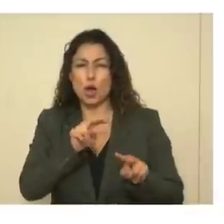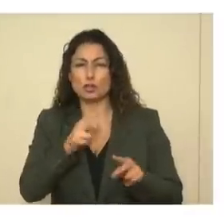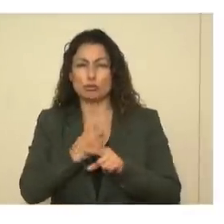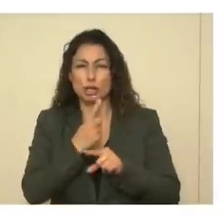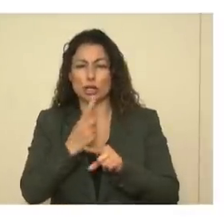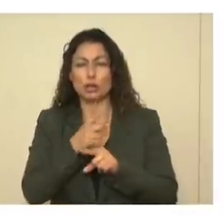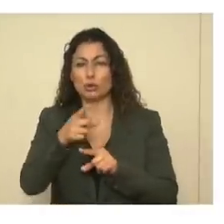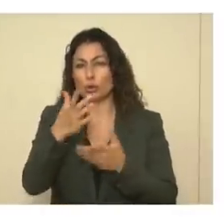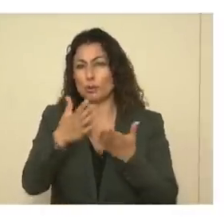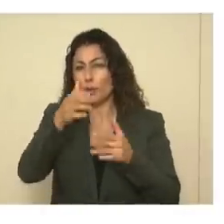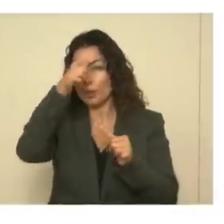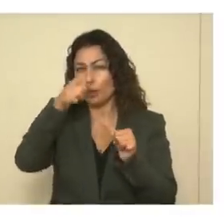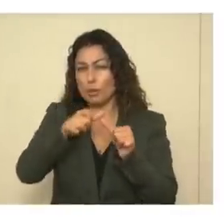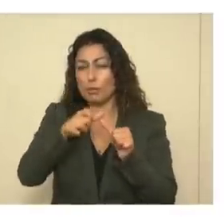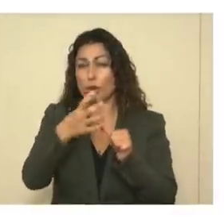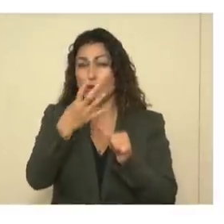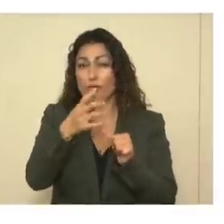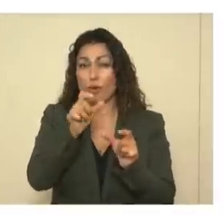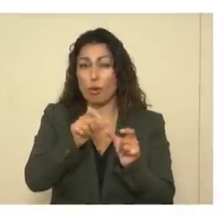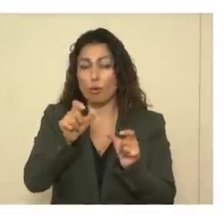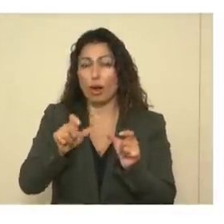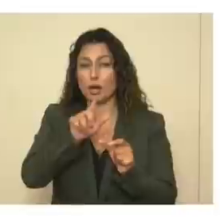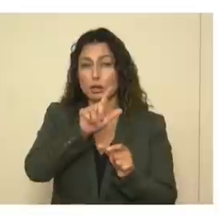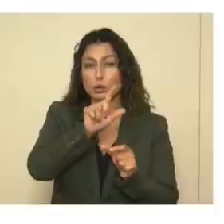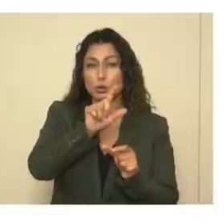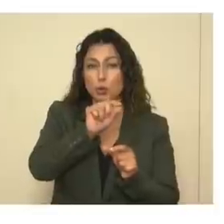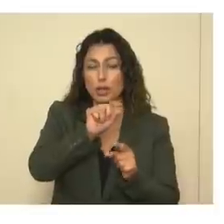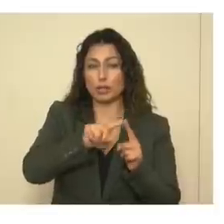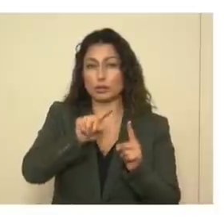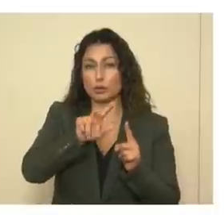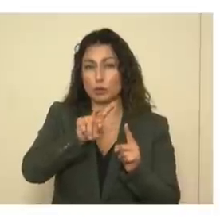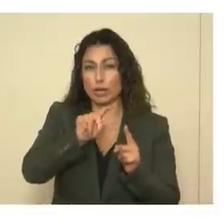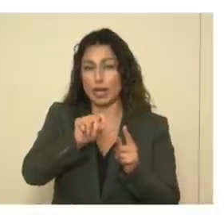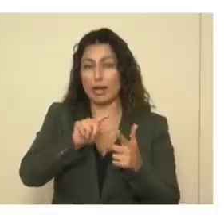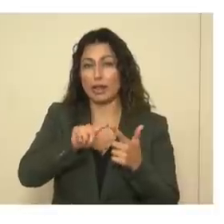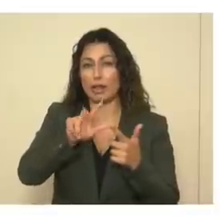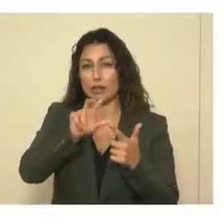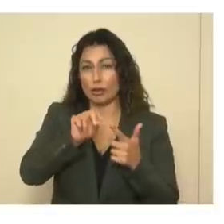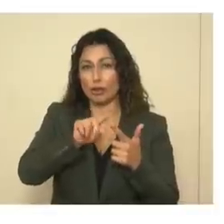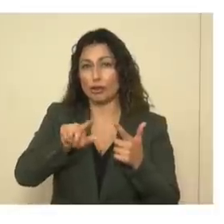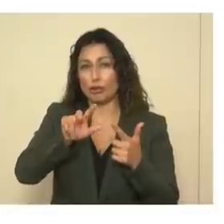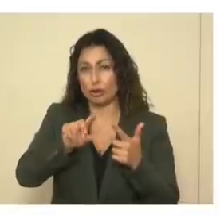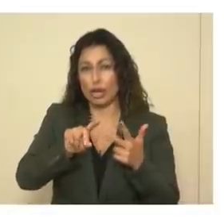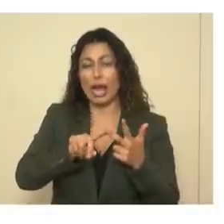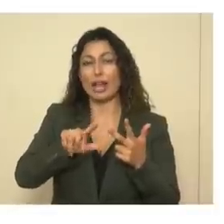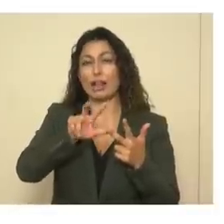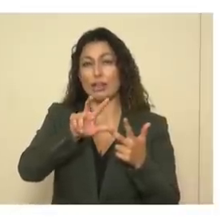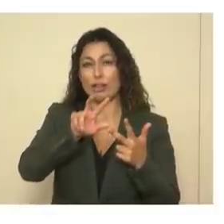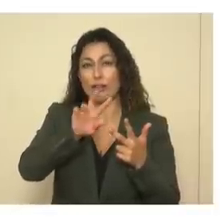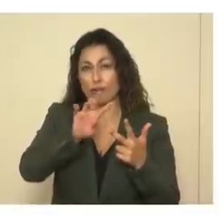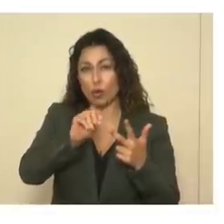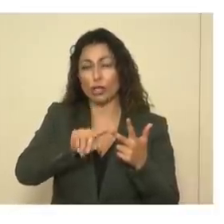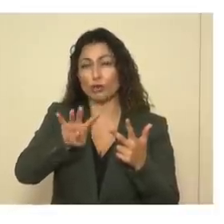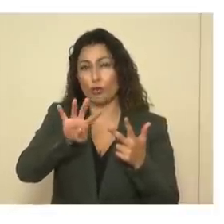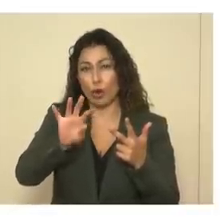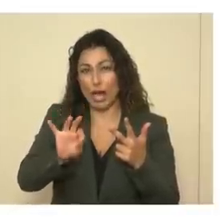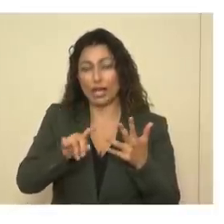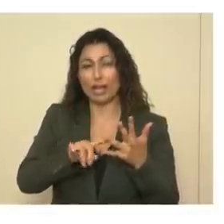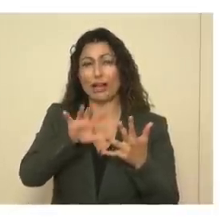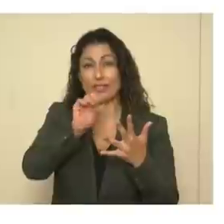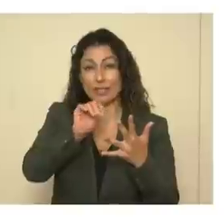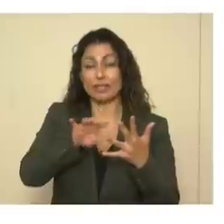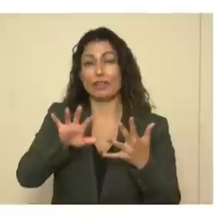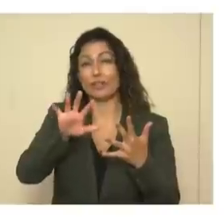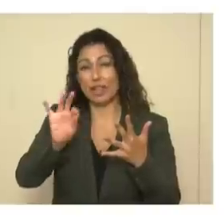when those four bars, 20 to 29, 30 to 39, 40 to 49, 50 to 59, were just equal